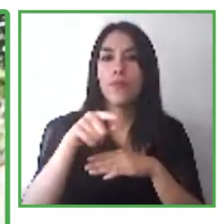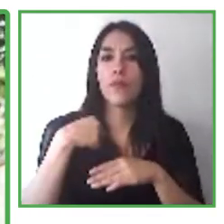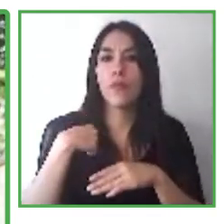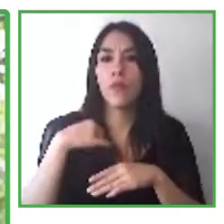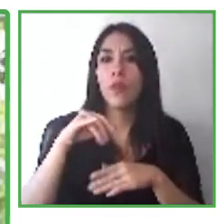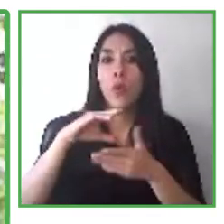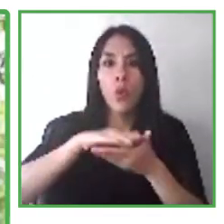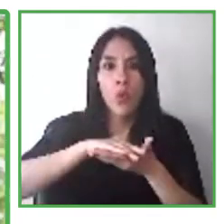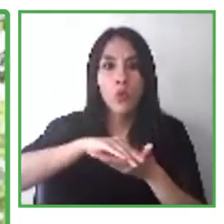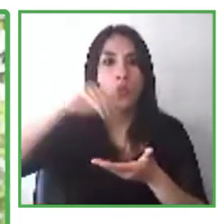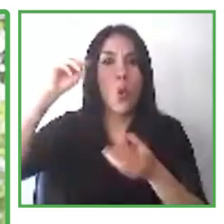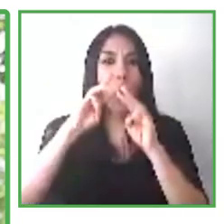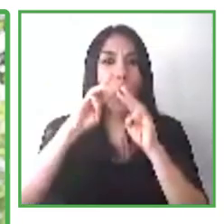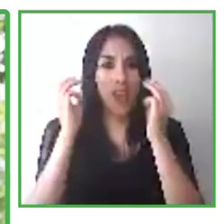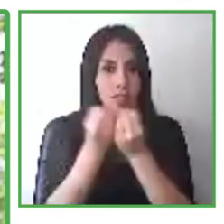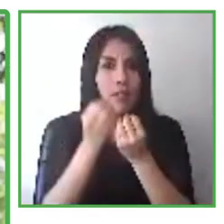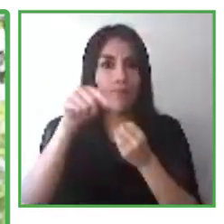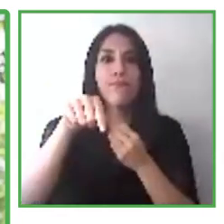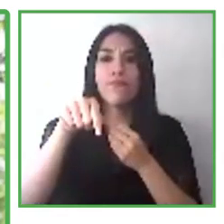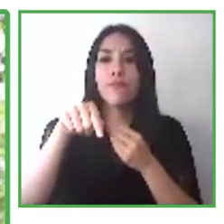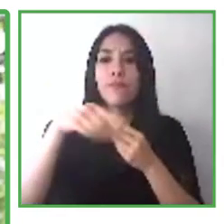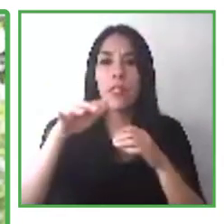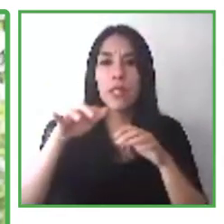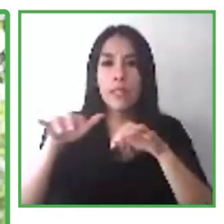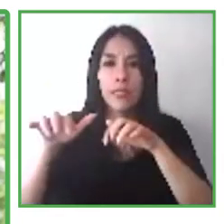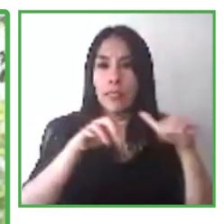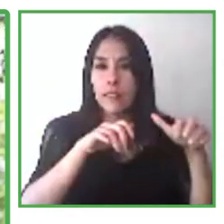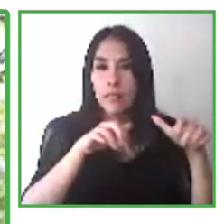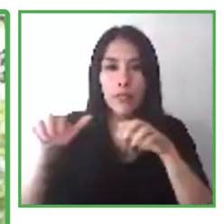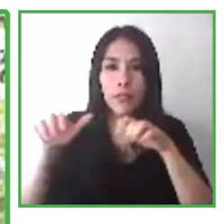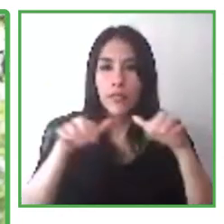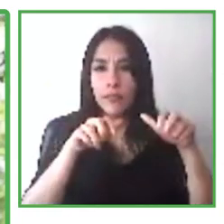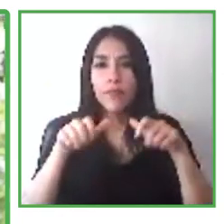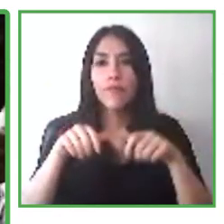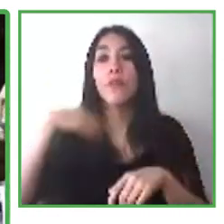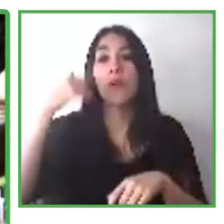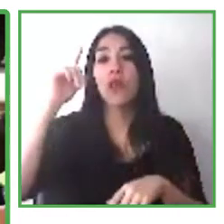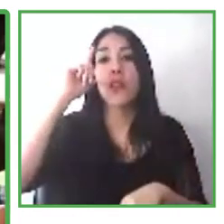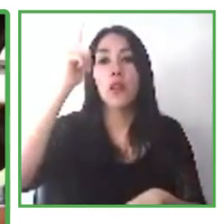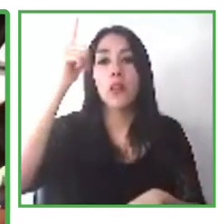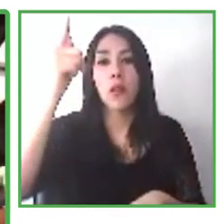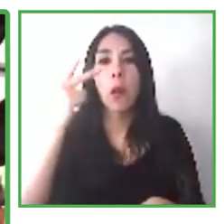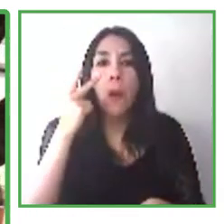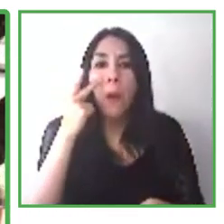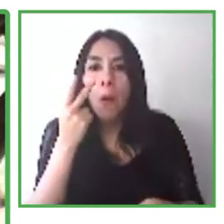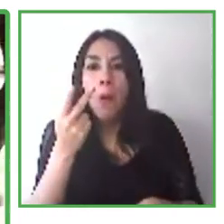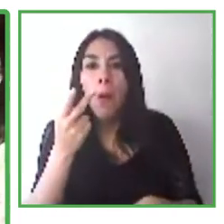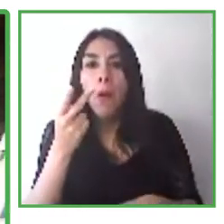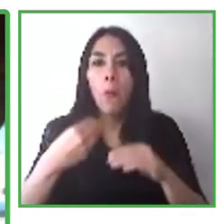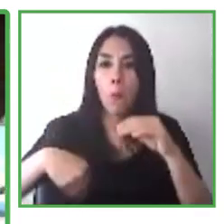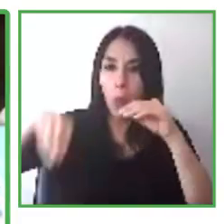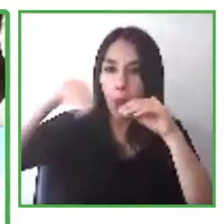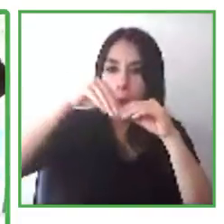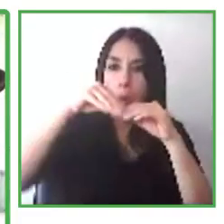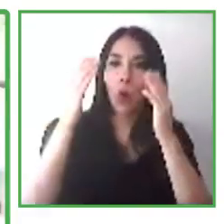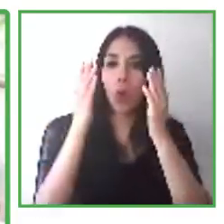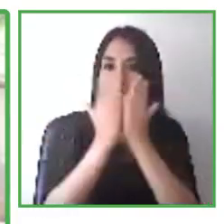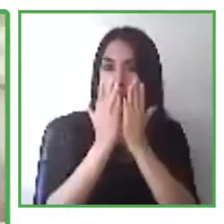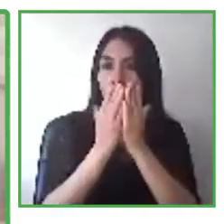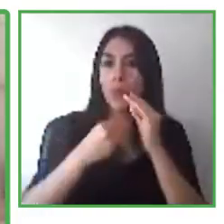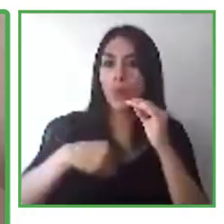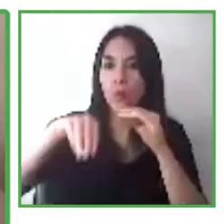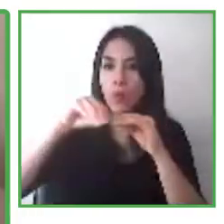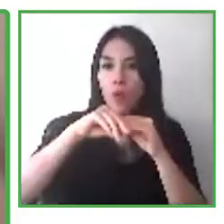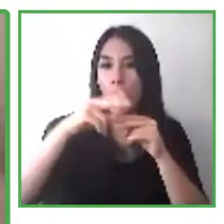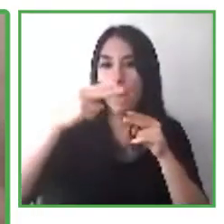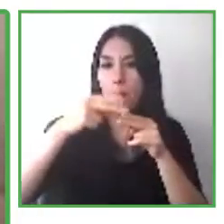development and then I studied a degree in informatics and management at UNL virtual. I am from Lambie